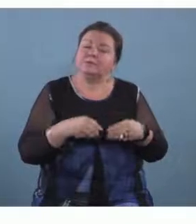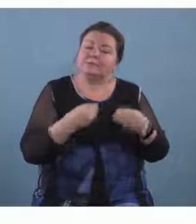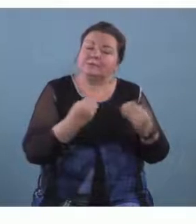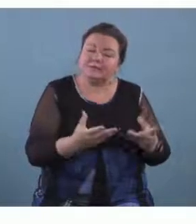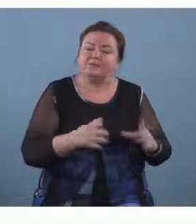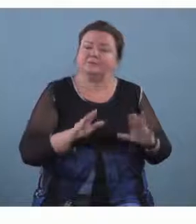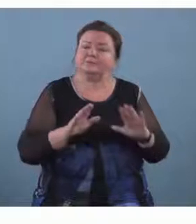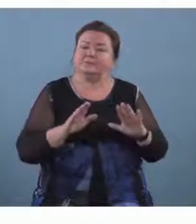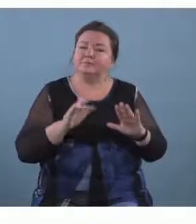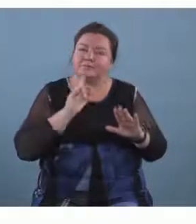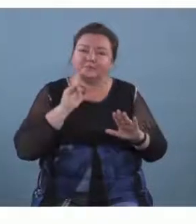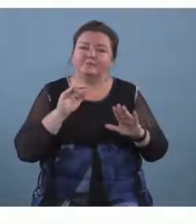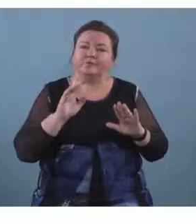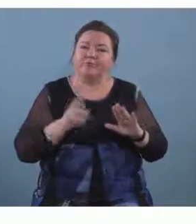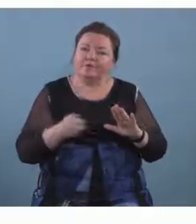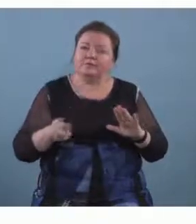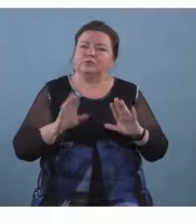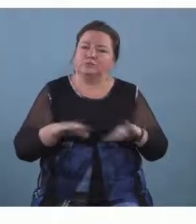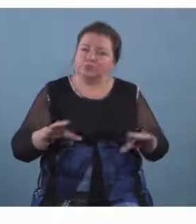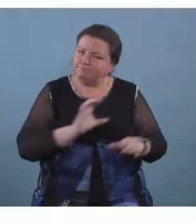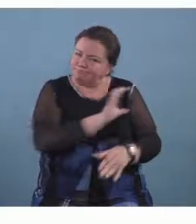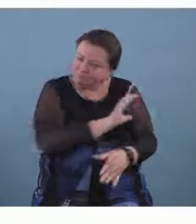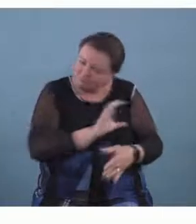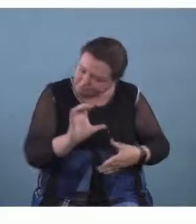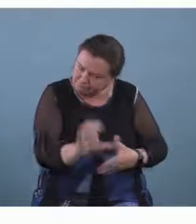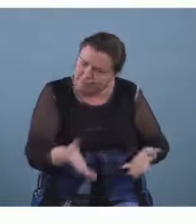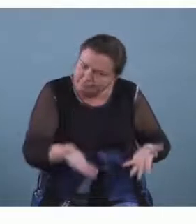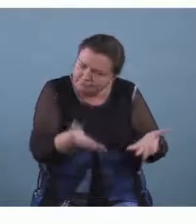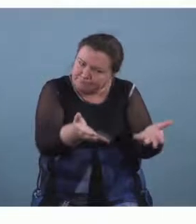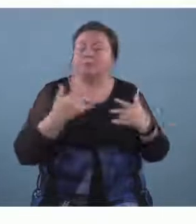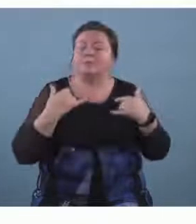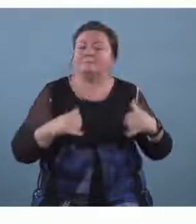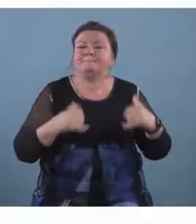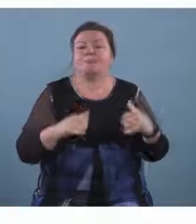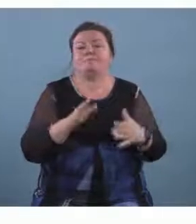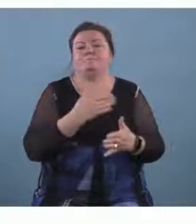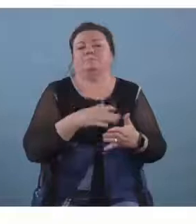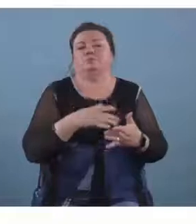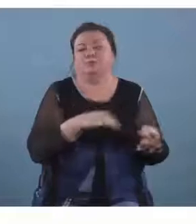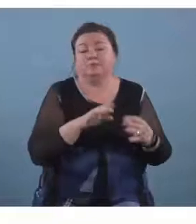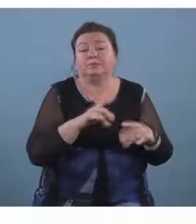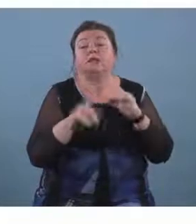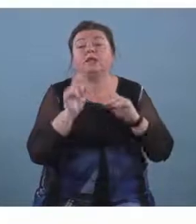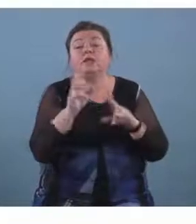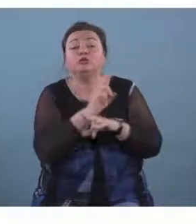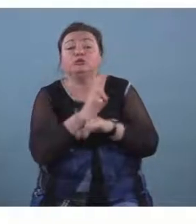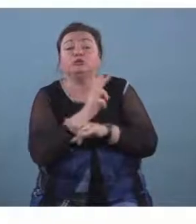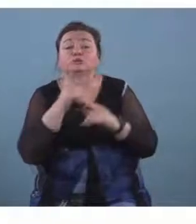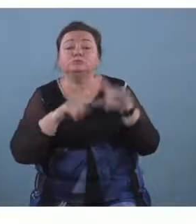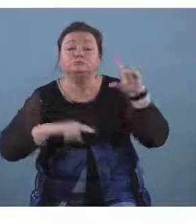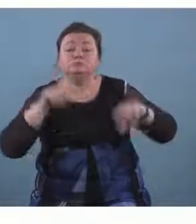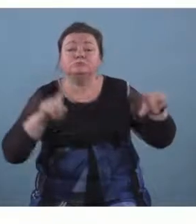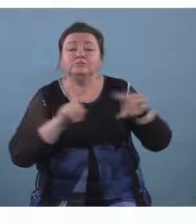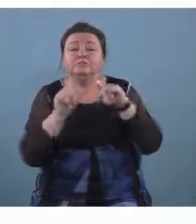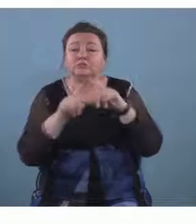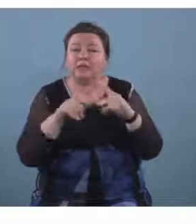deaf and hard of hearing children to be able to play musical instruments to access uh instrumental lessons and